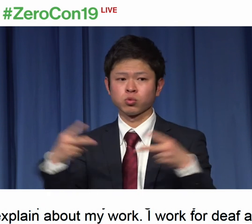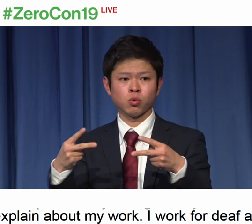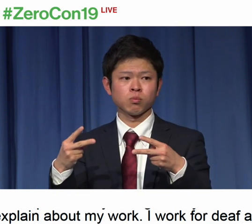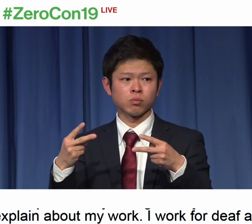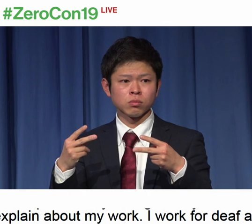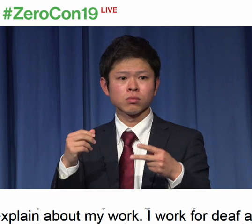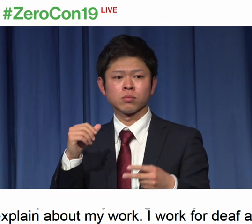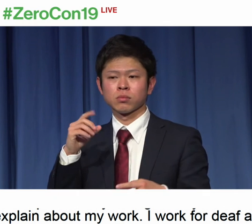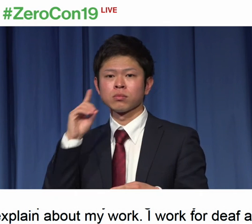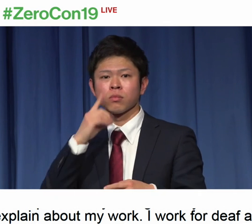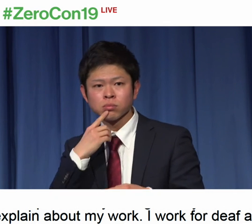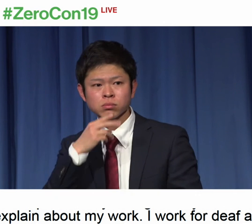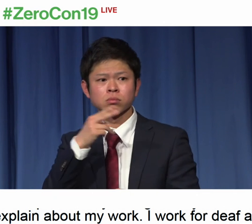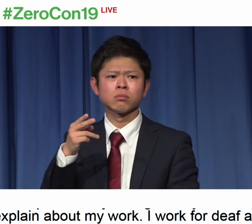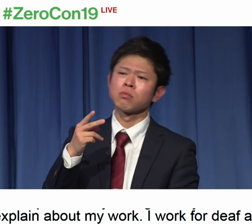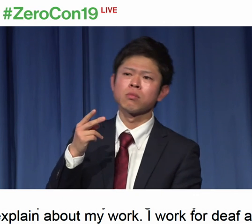You see the picture there.